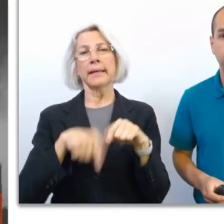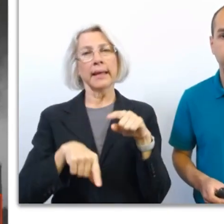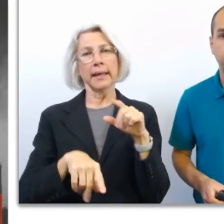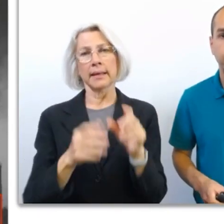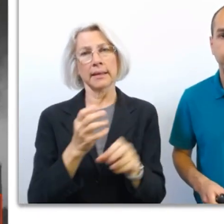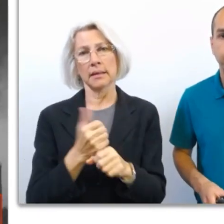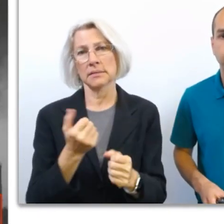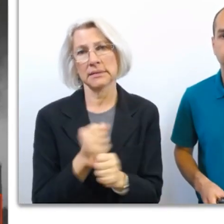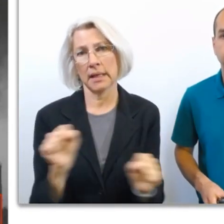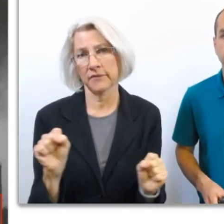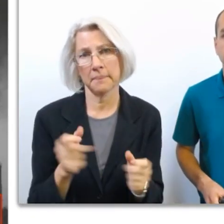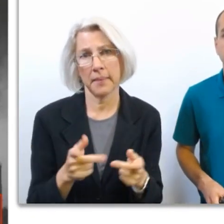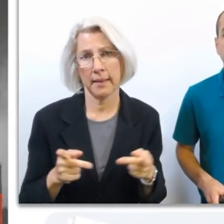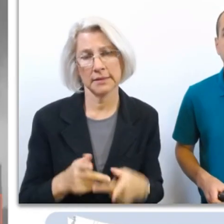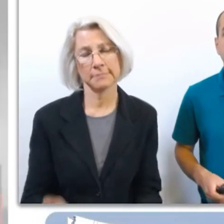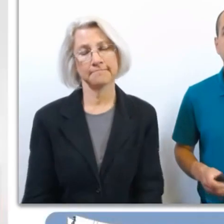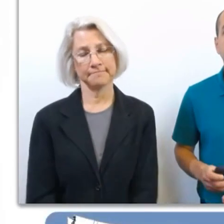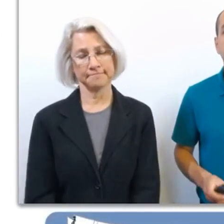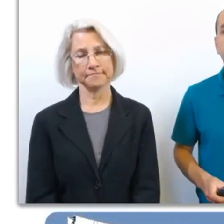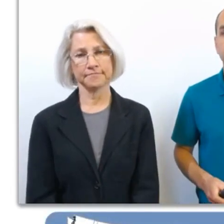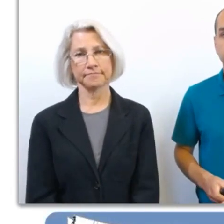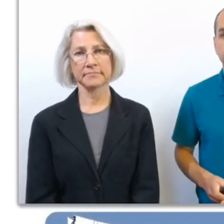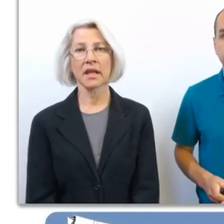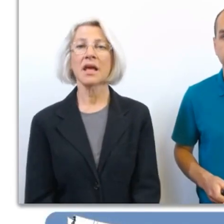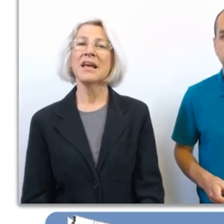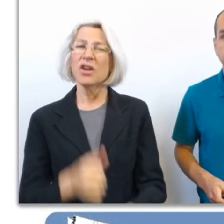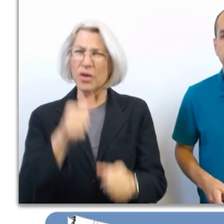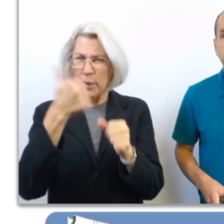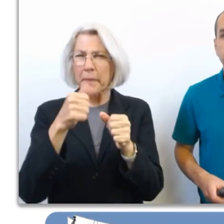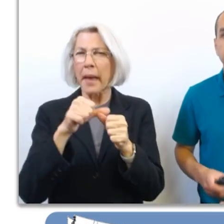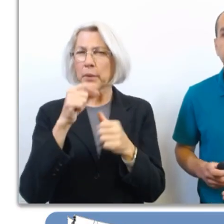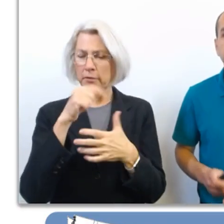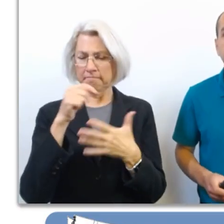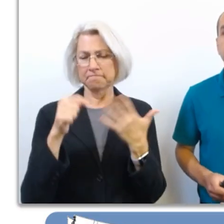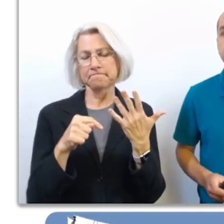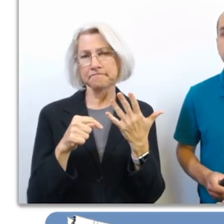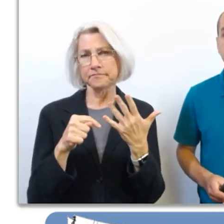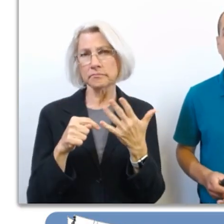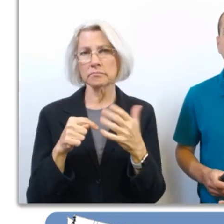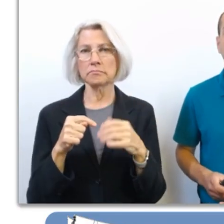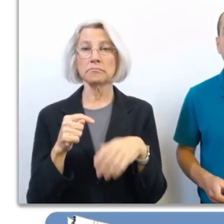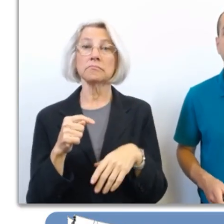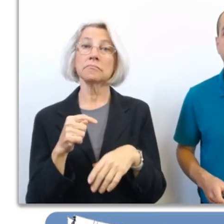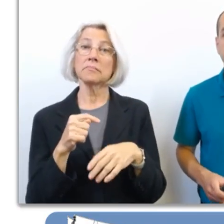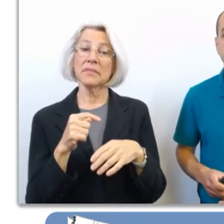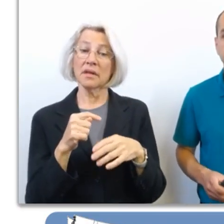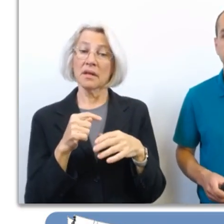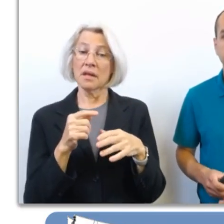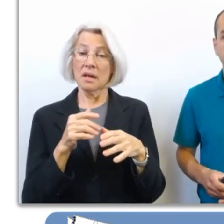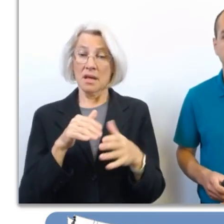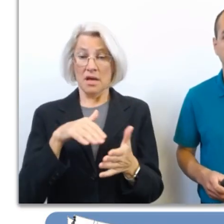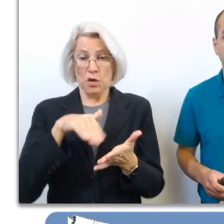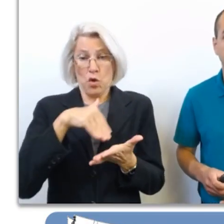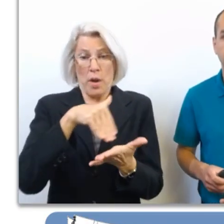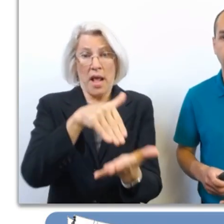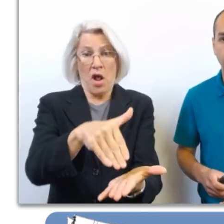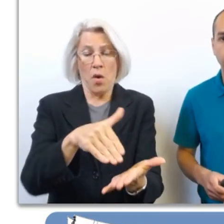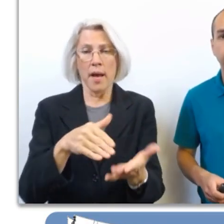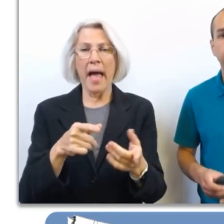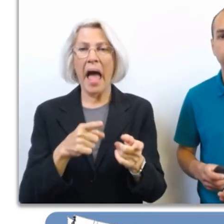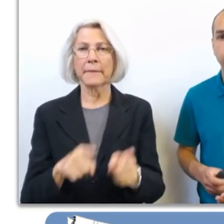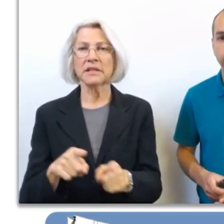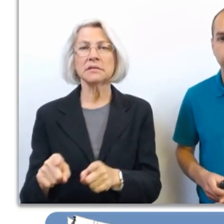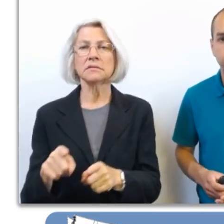adequate shelter. Keep these points in mind. Enhanced periods of tornadic activity happen during what is